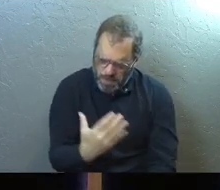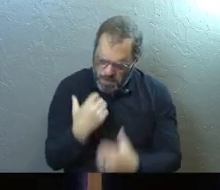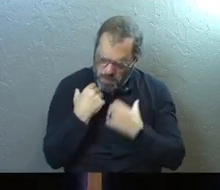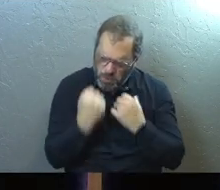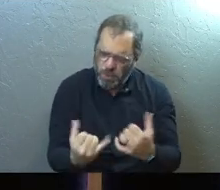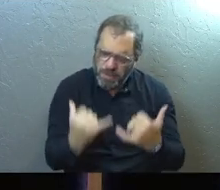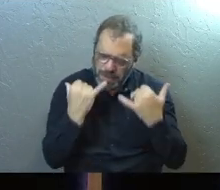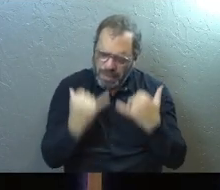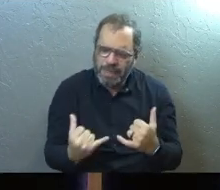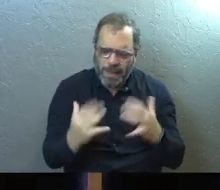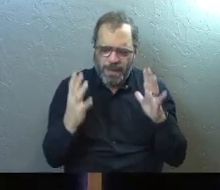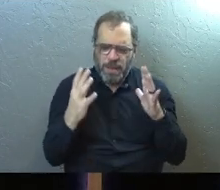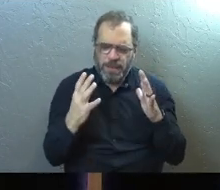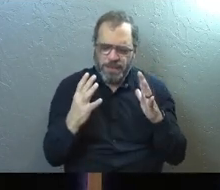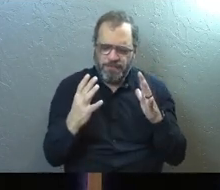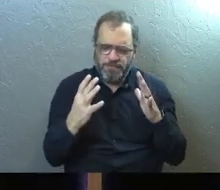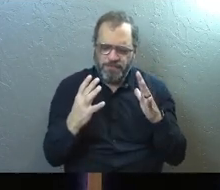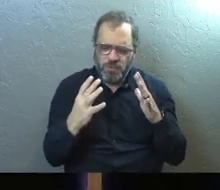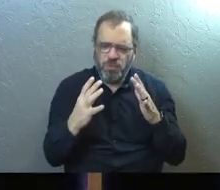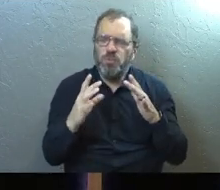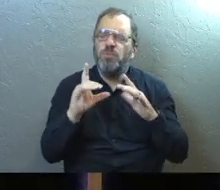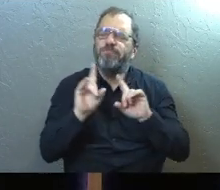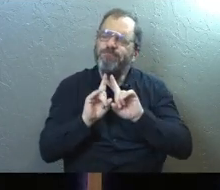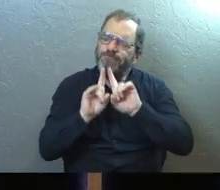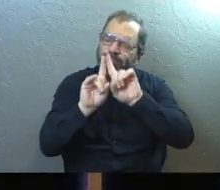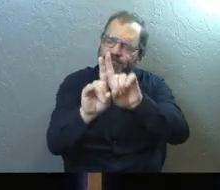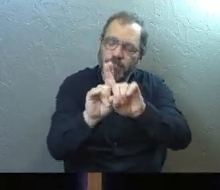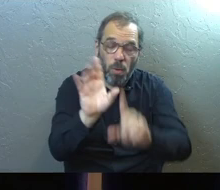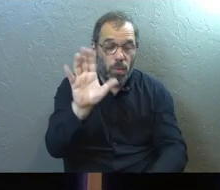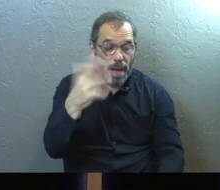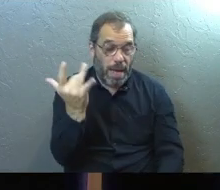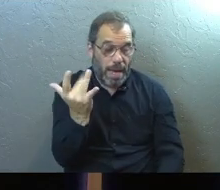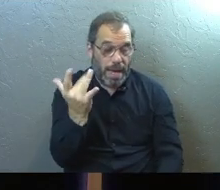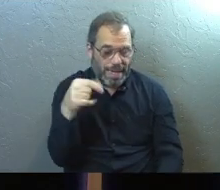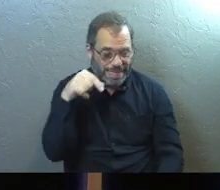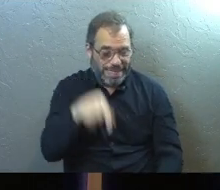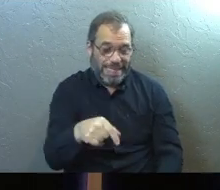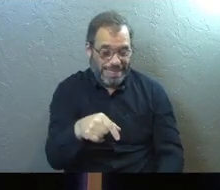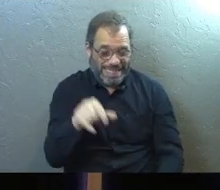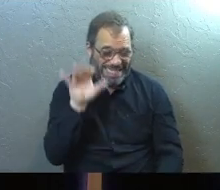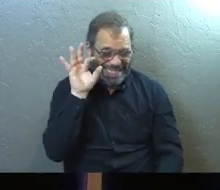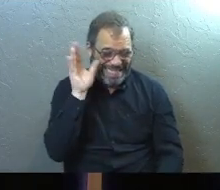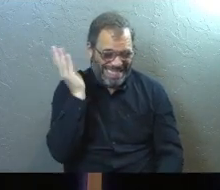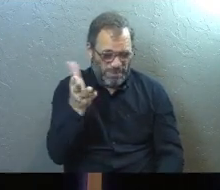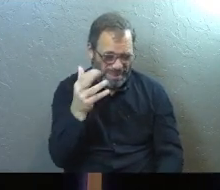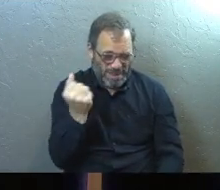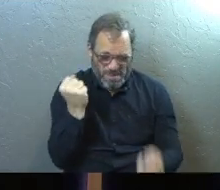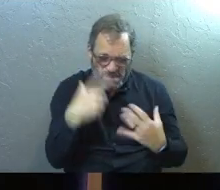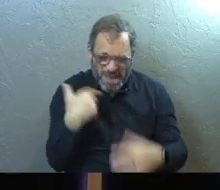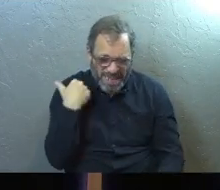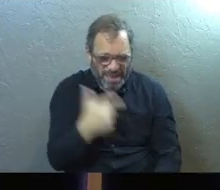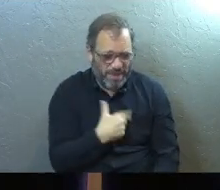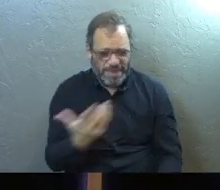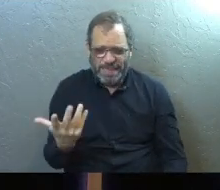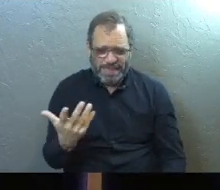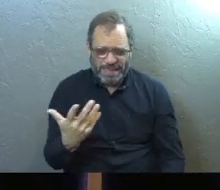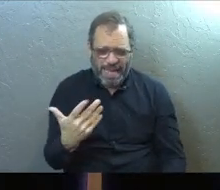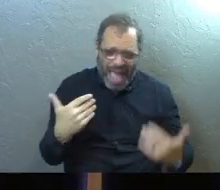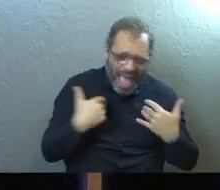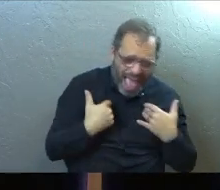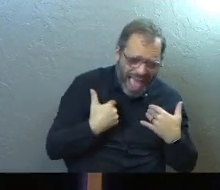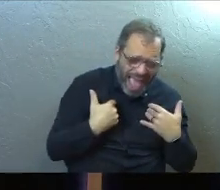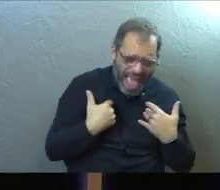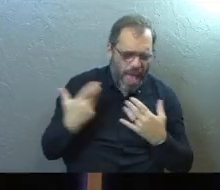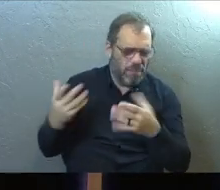courage today to go there with you. Because God, this stuff that we're about to talk about, many of us, we've kind of had it